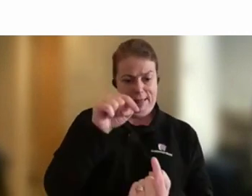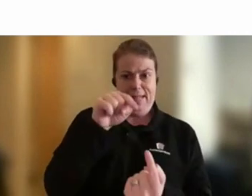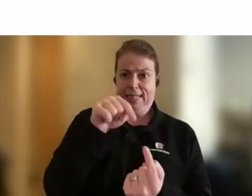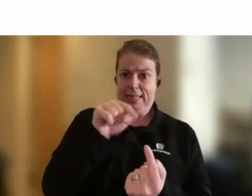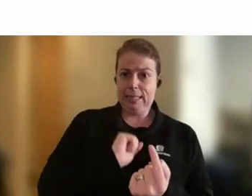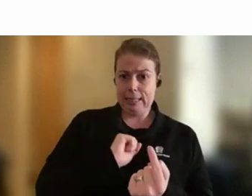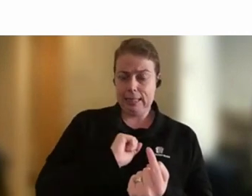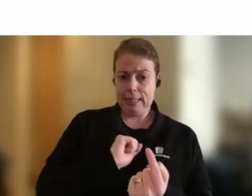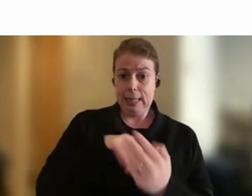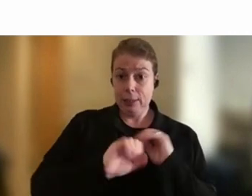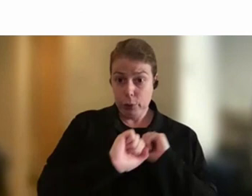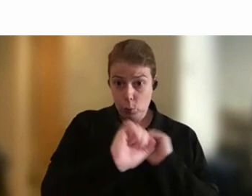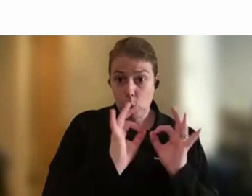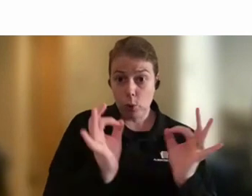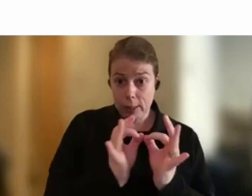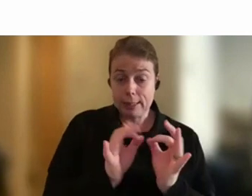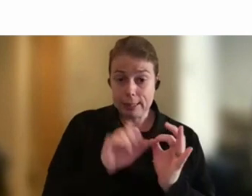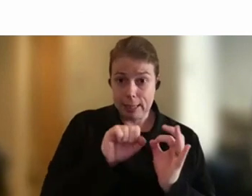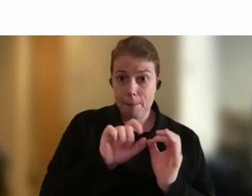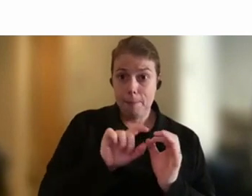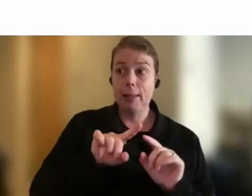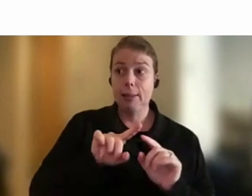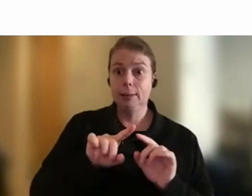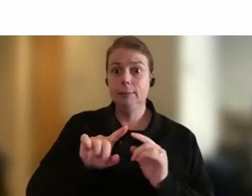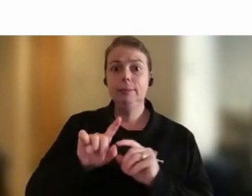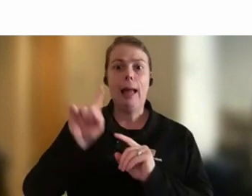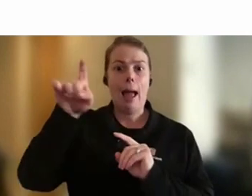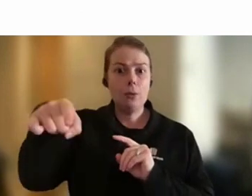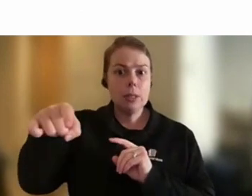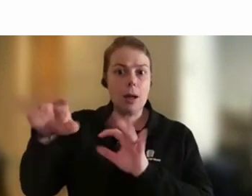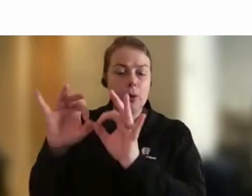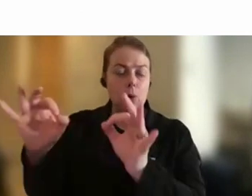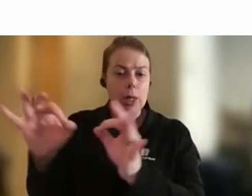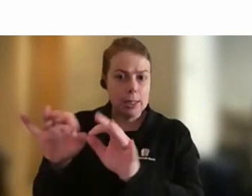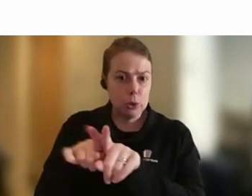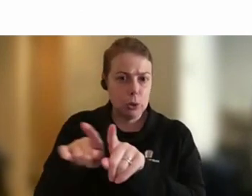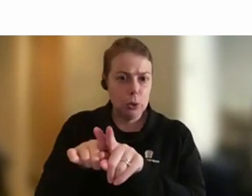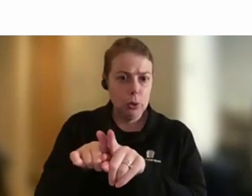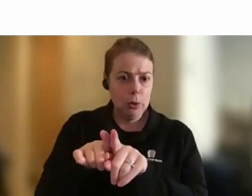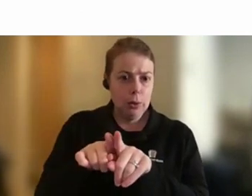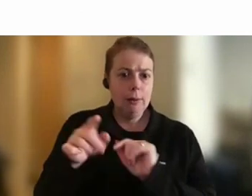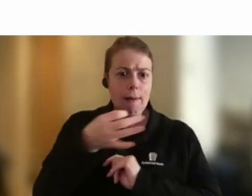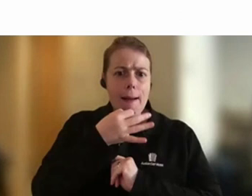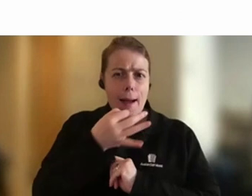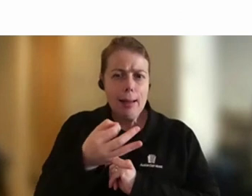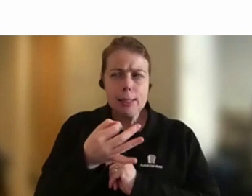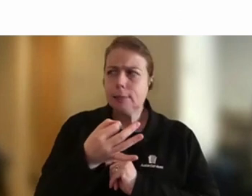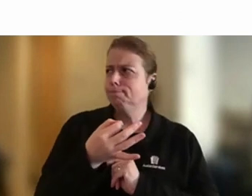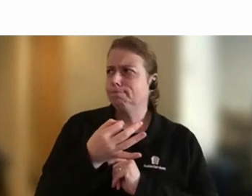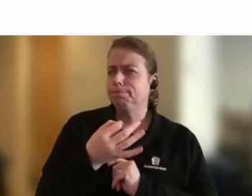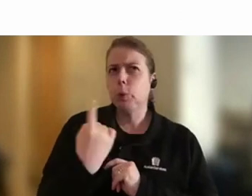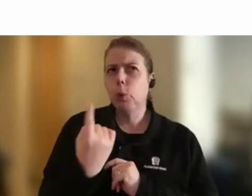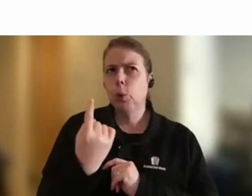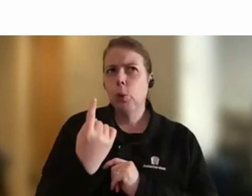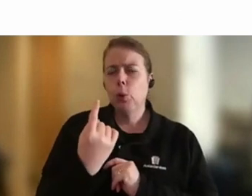your organisation, but outside your organisation, ask yourself who else would be interested? Who else needs to